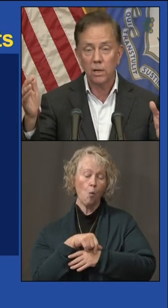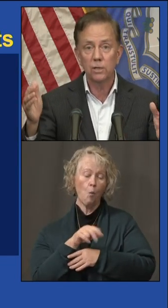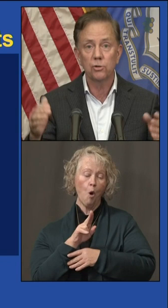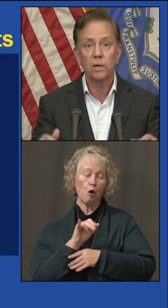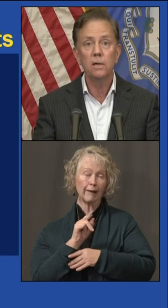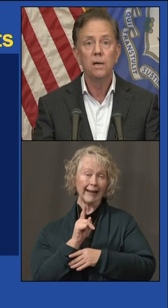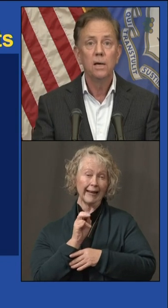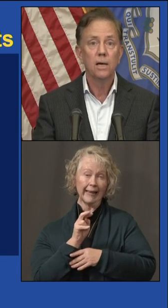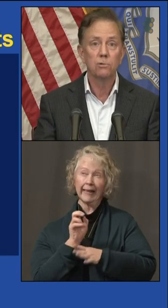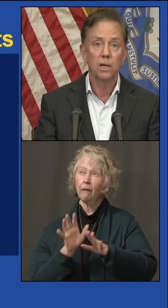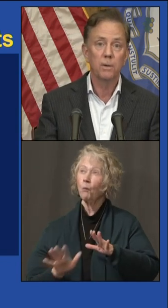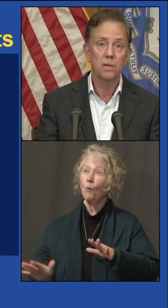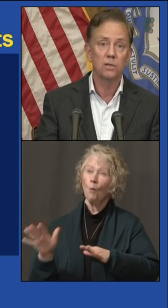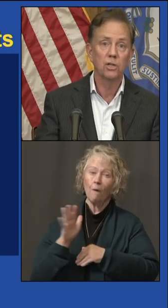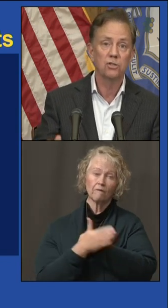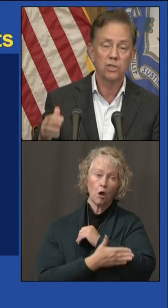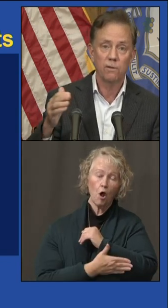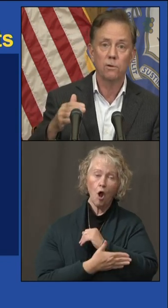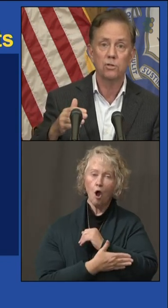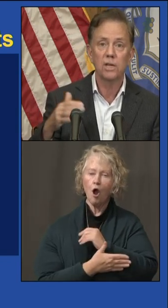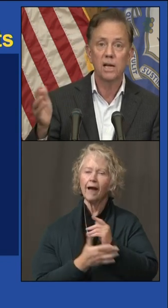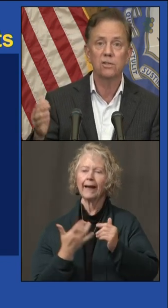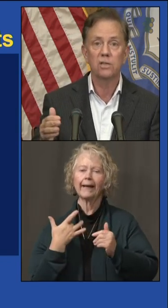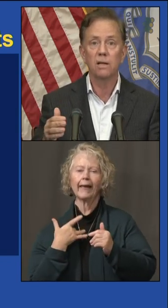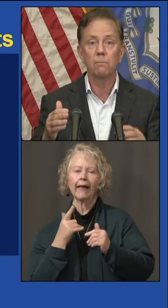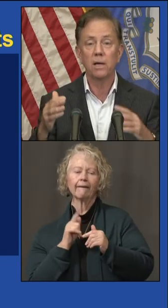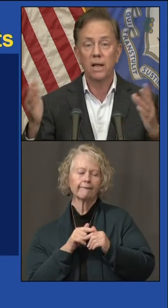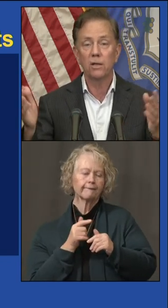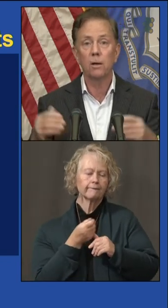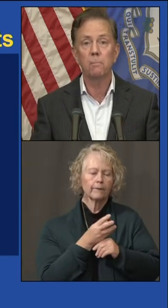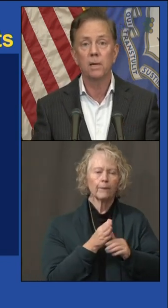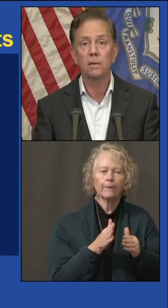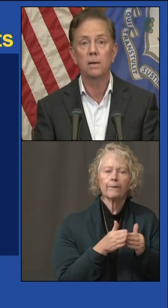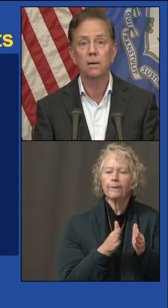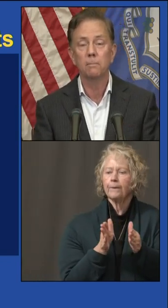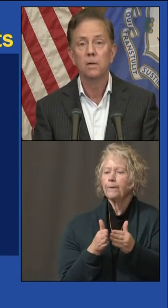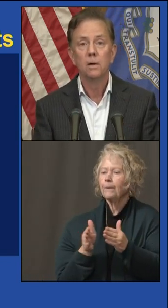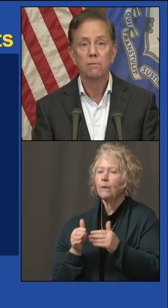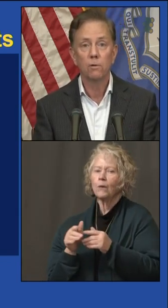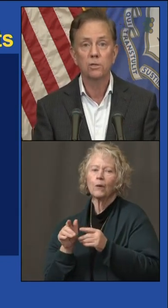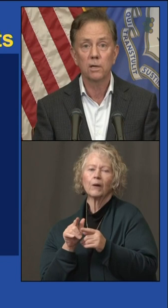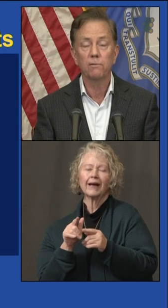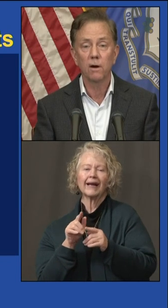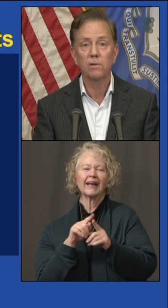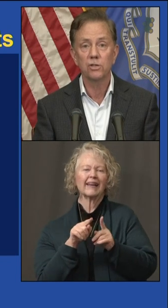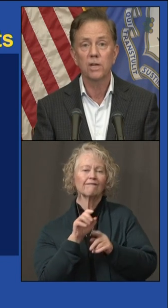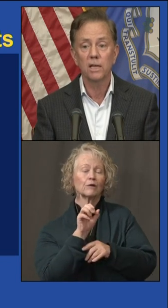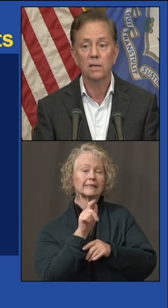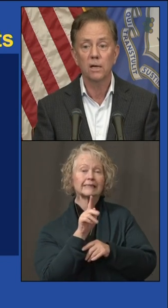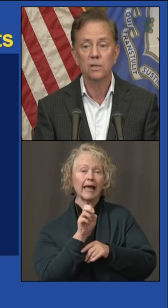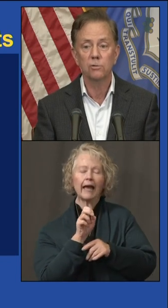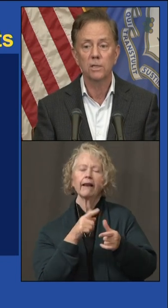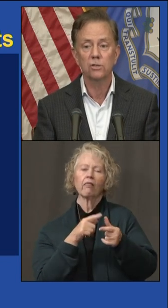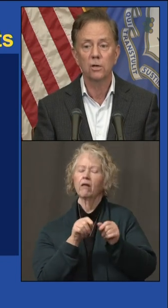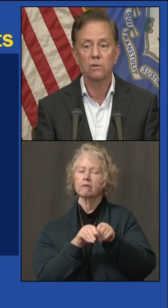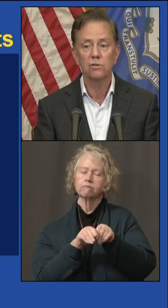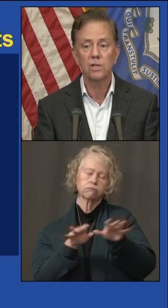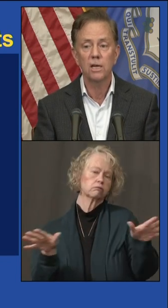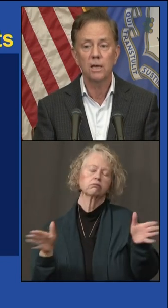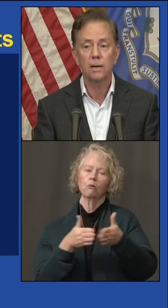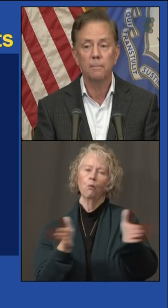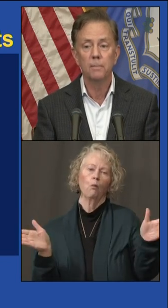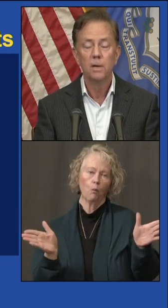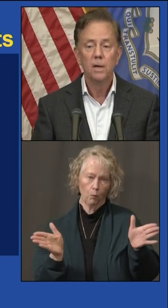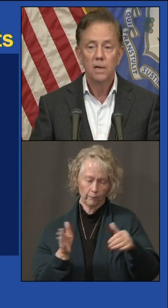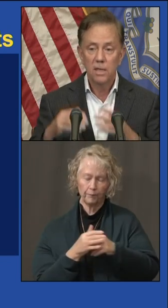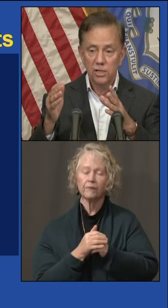around the country. It was limited to just several states, and then it ended up being virtually for every state in the country. So you